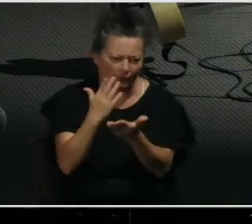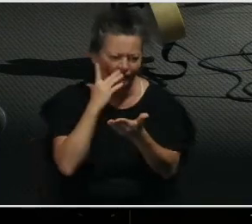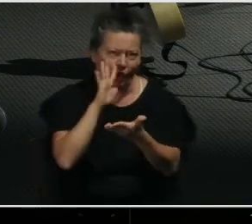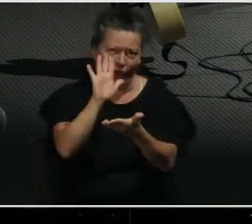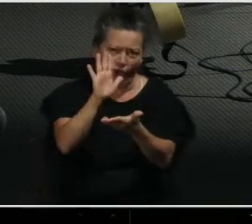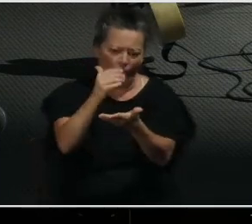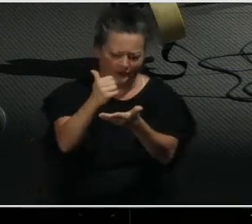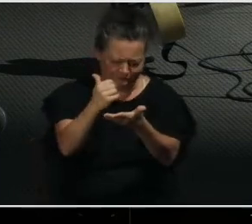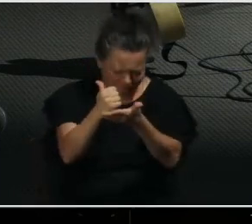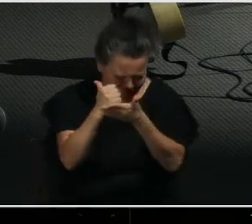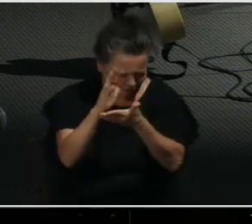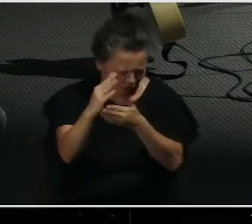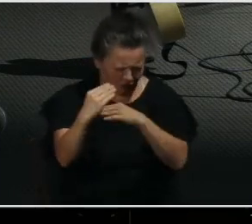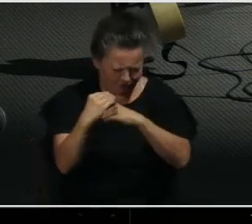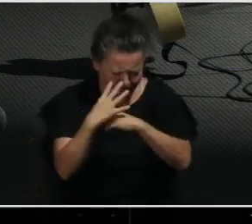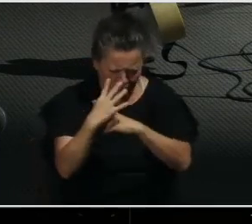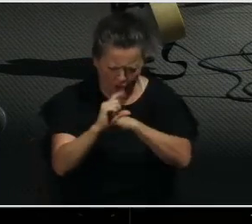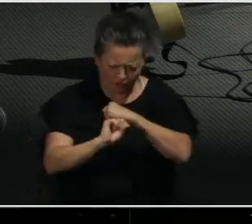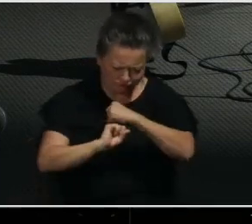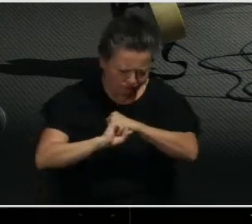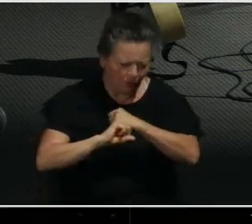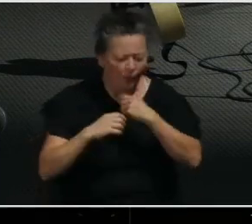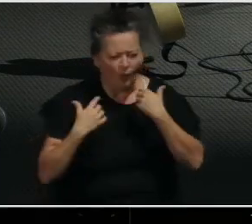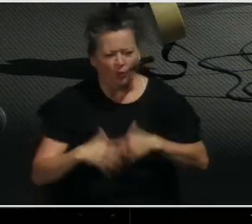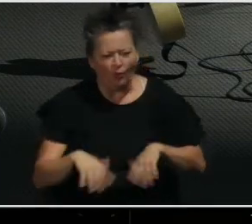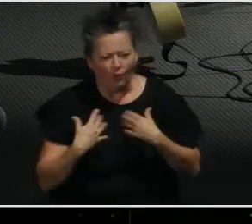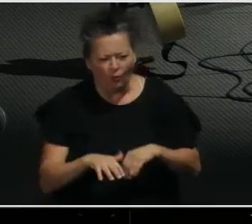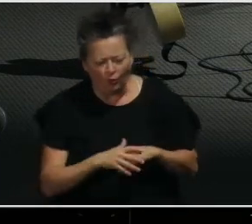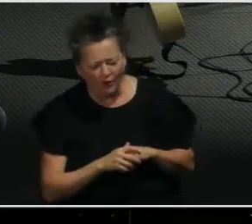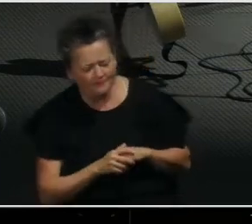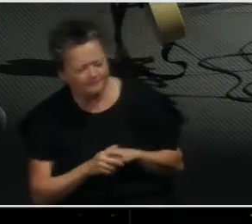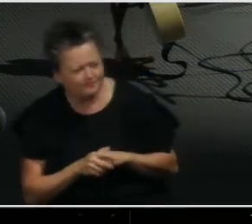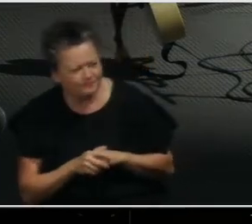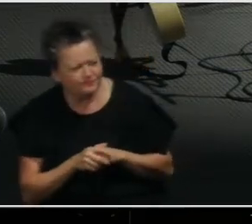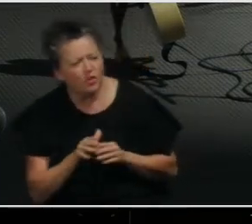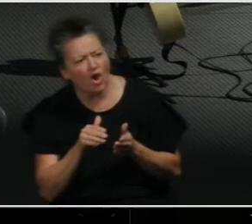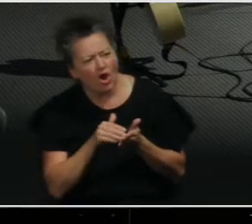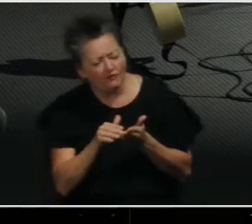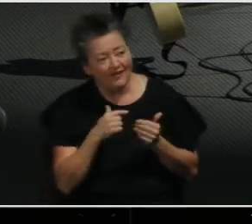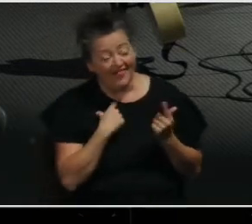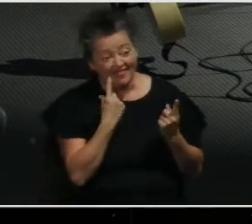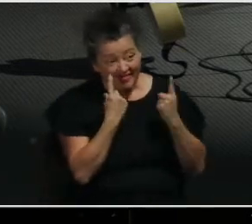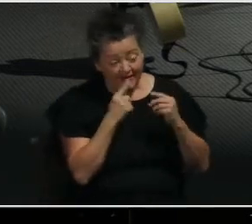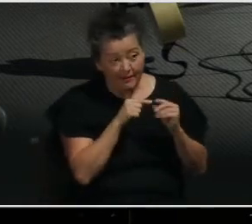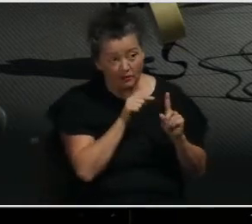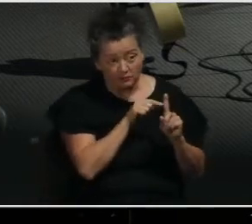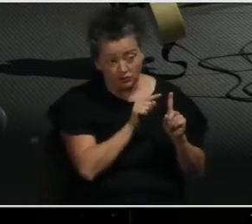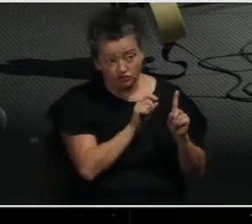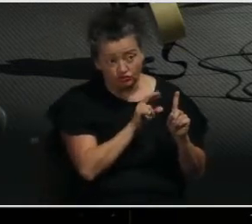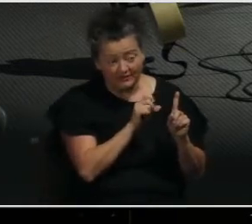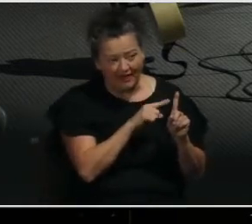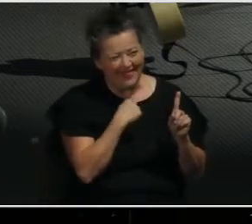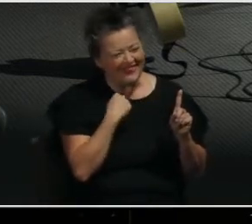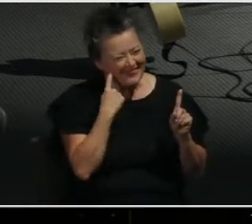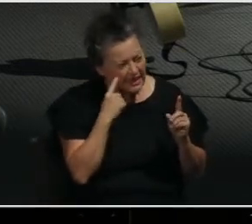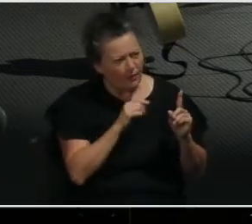I think about her prayer life, which causes me to reflect on my prayer life.